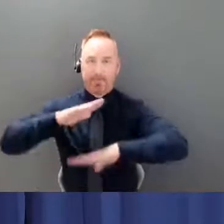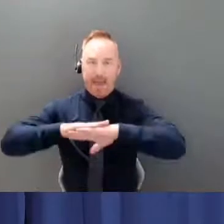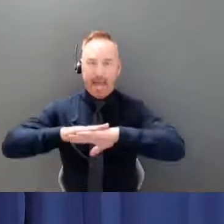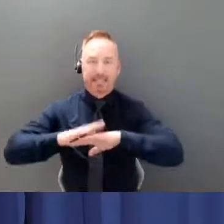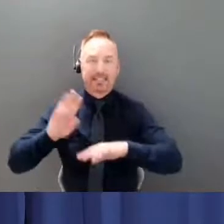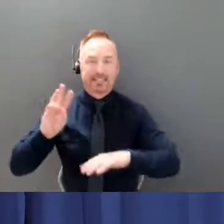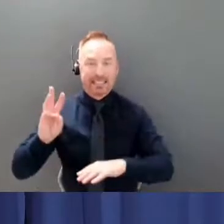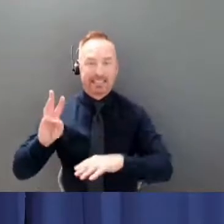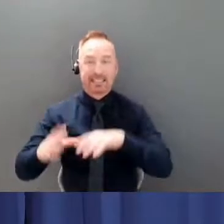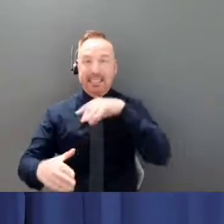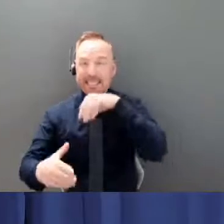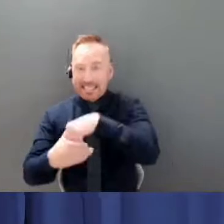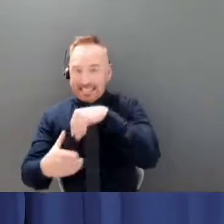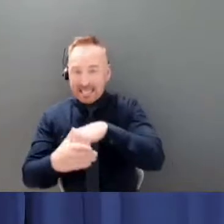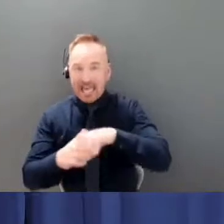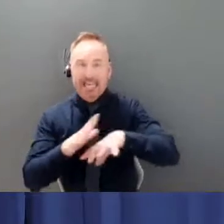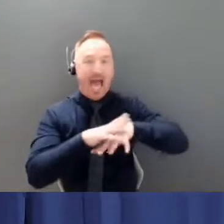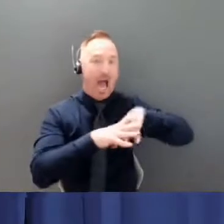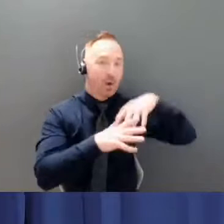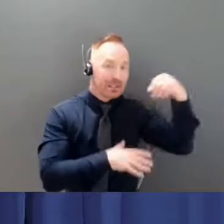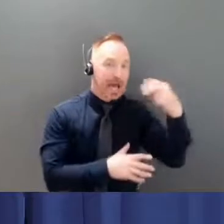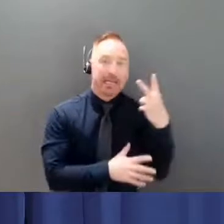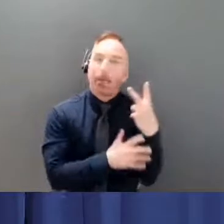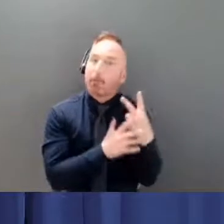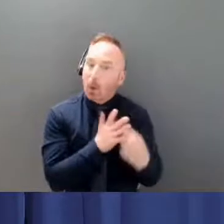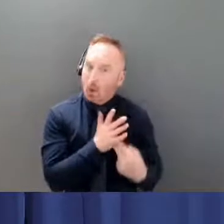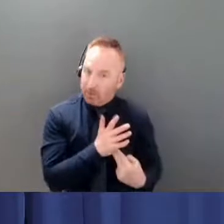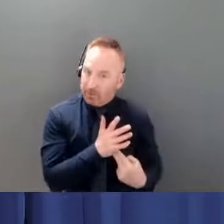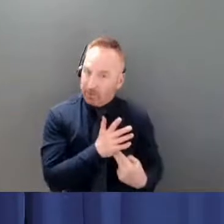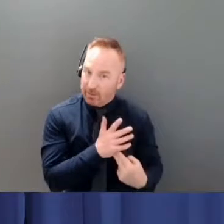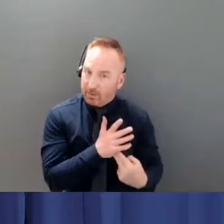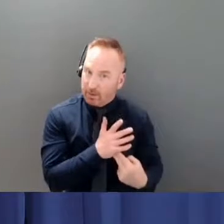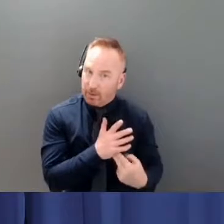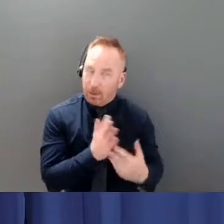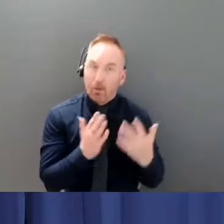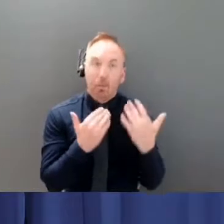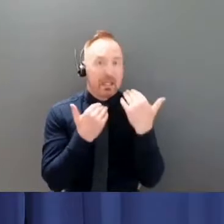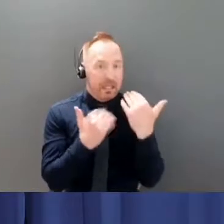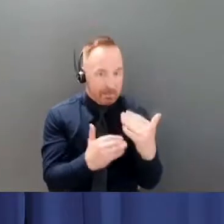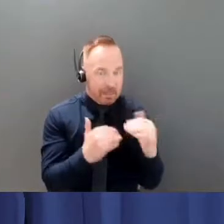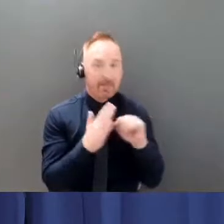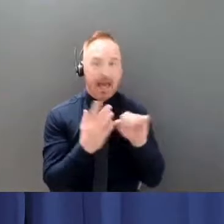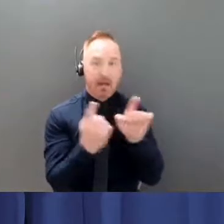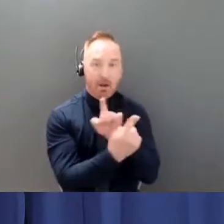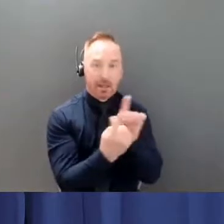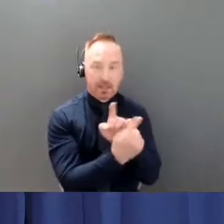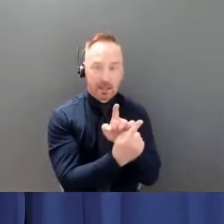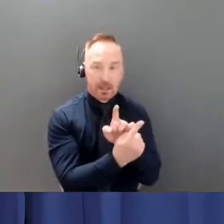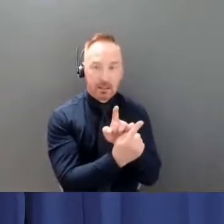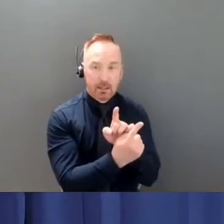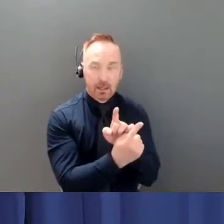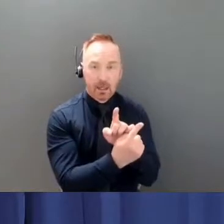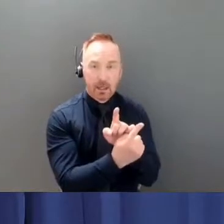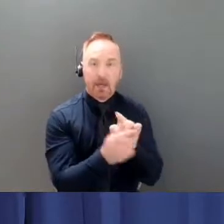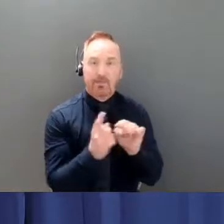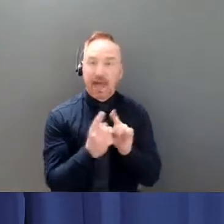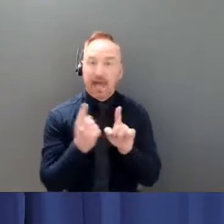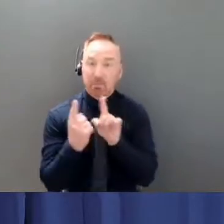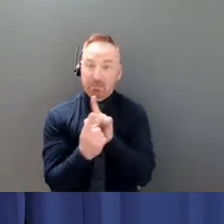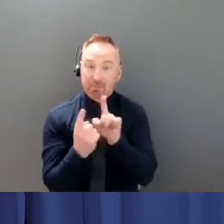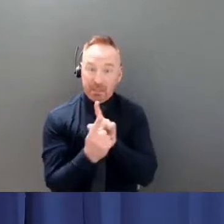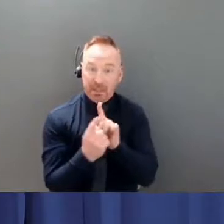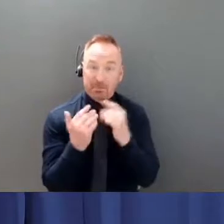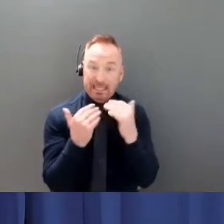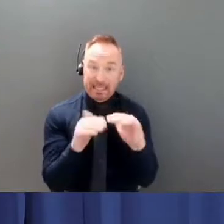gatherings will limit the number of contacts between people keeping your social contacts small will help limit the outbreak